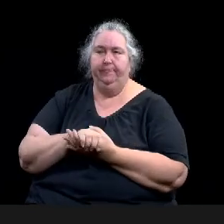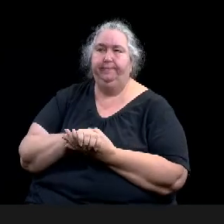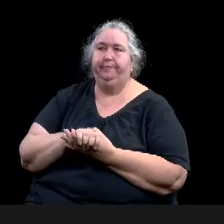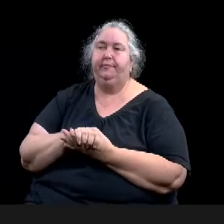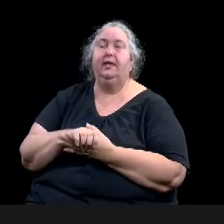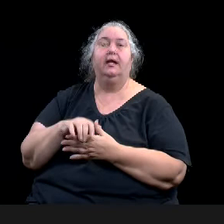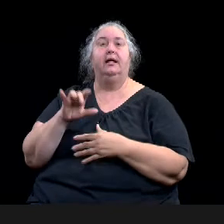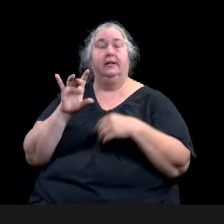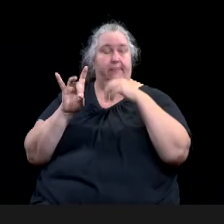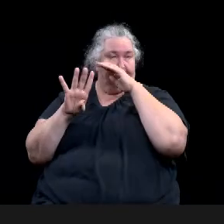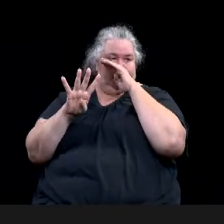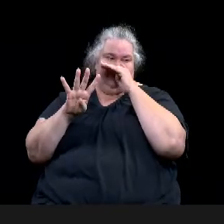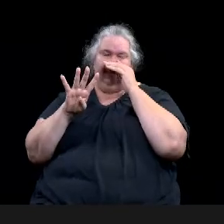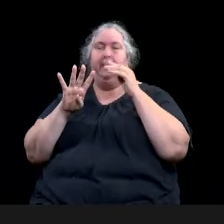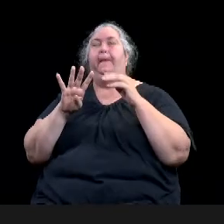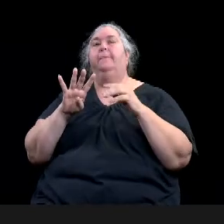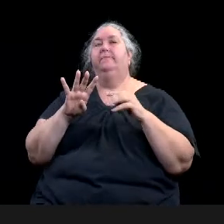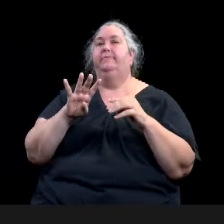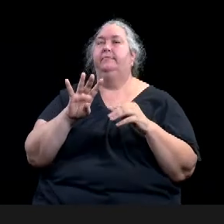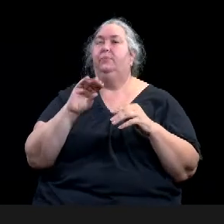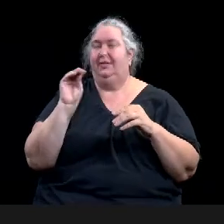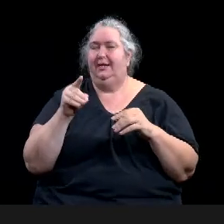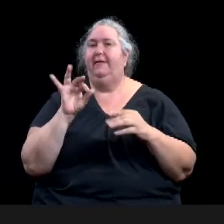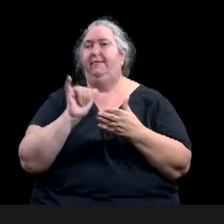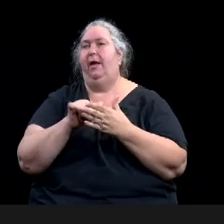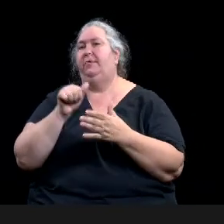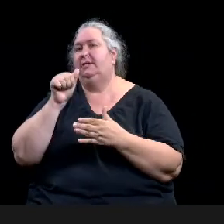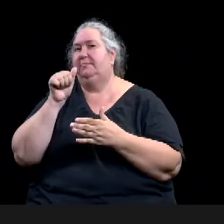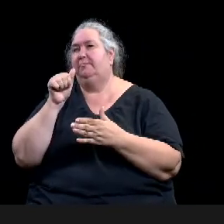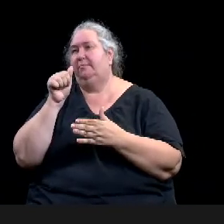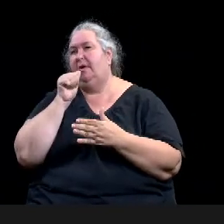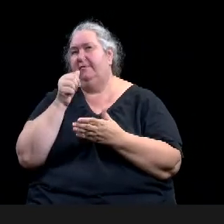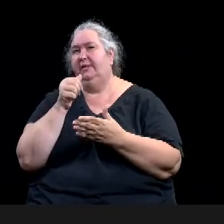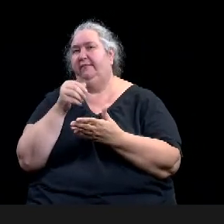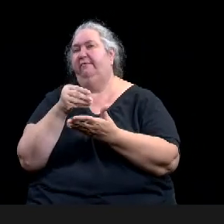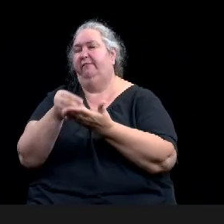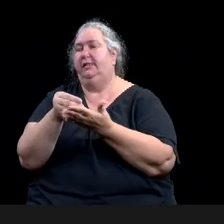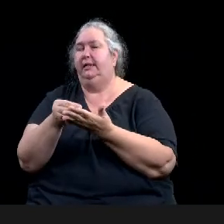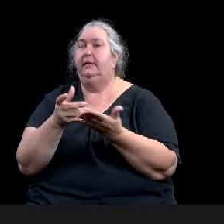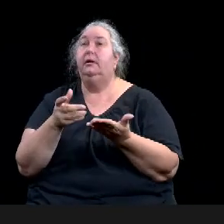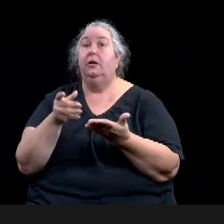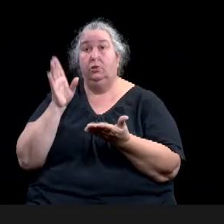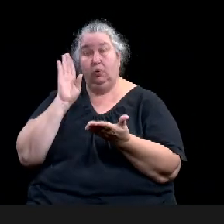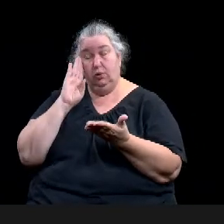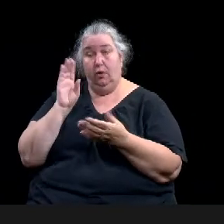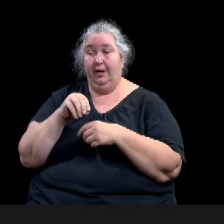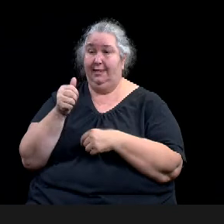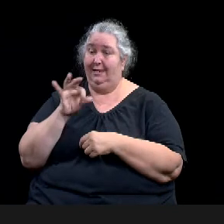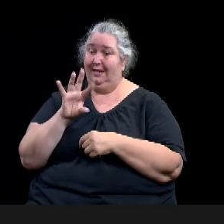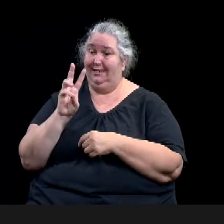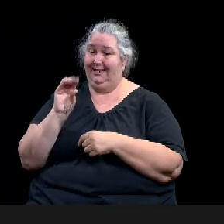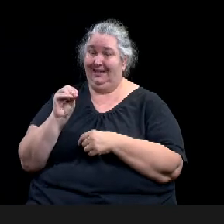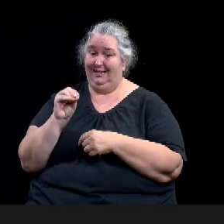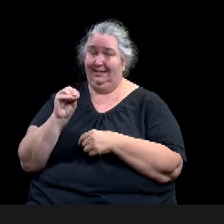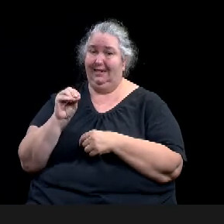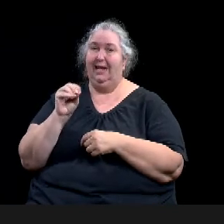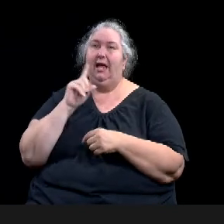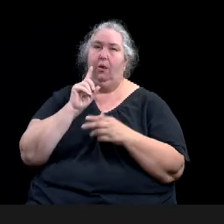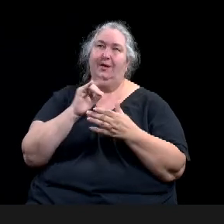20,000 guests as, as Byron mentioned, uh, pre-COVID that was almost a hundred thousand guests per year.